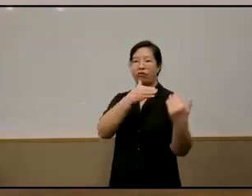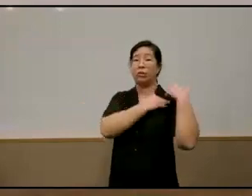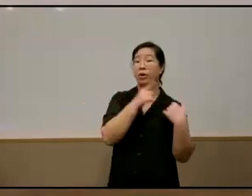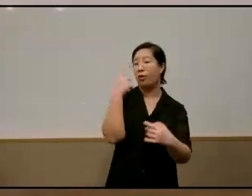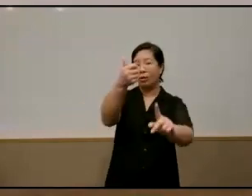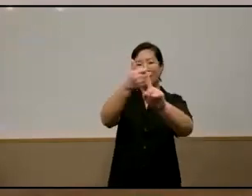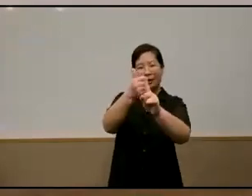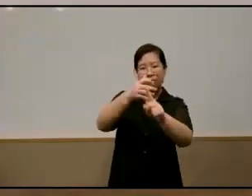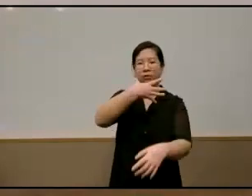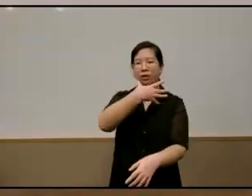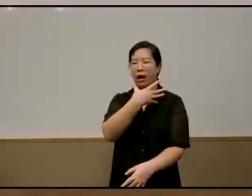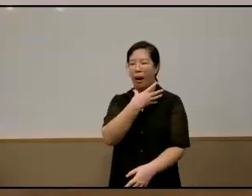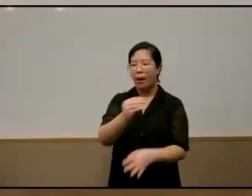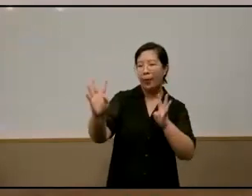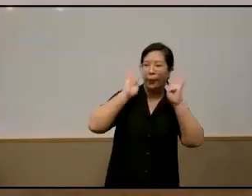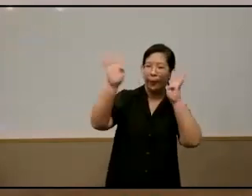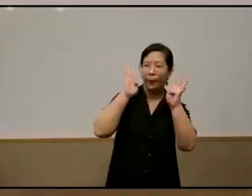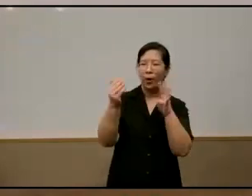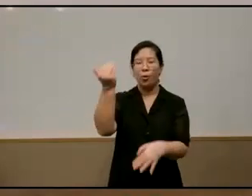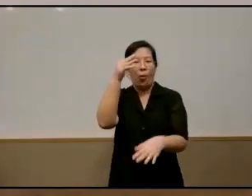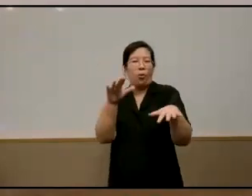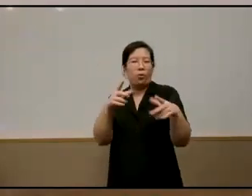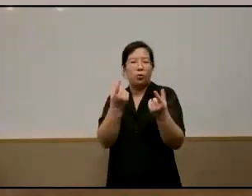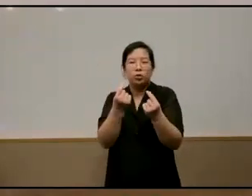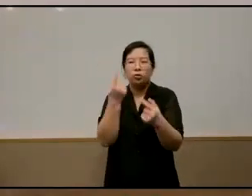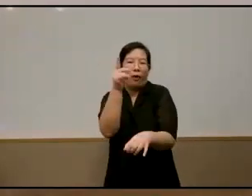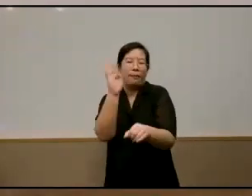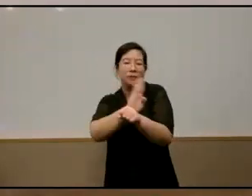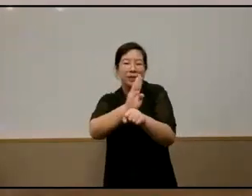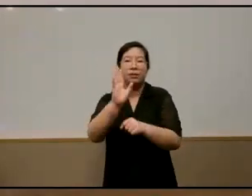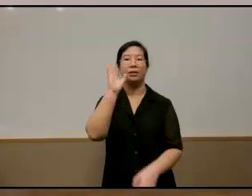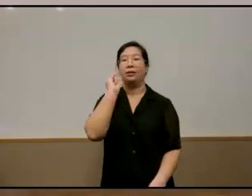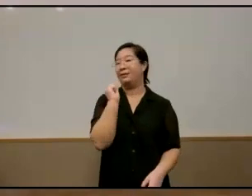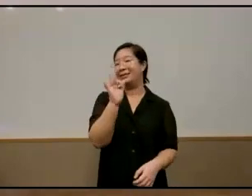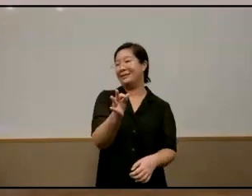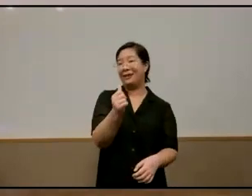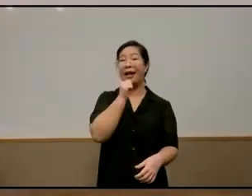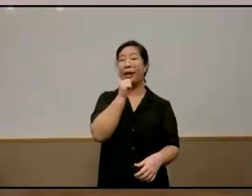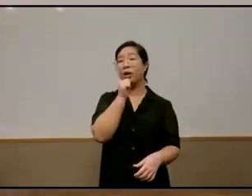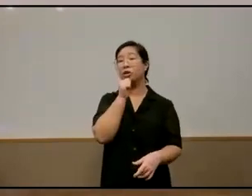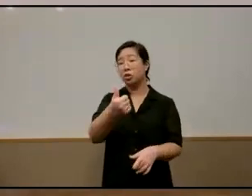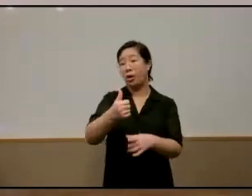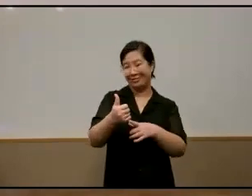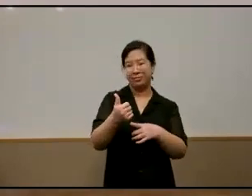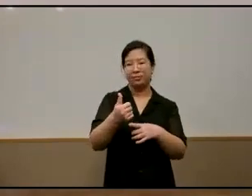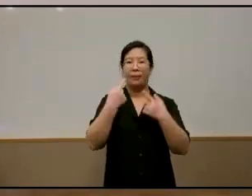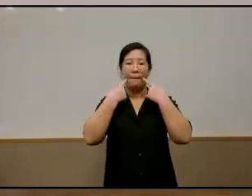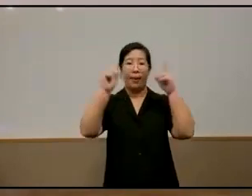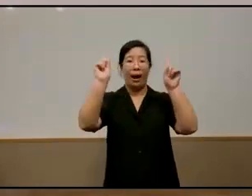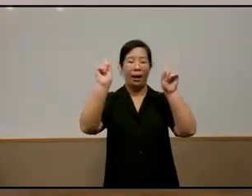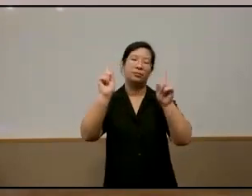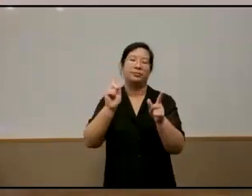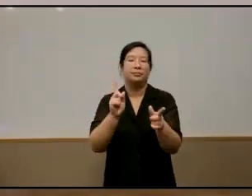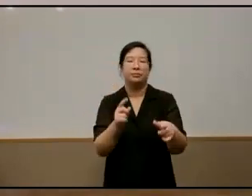and being enterprising those who are not social socioeconomically successful have